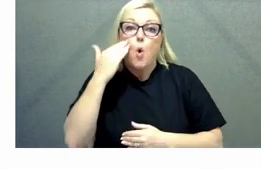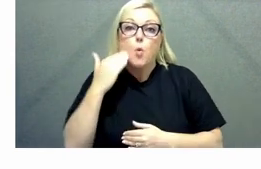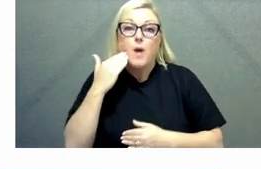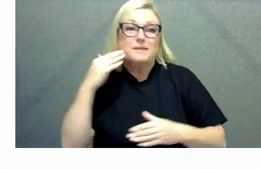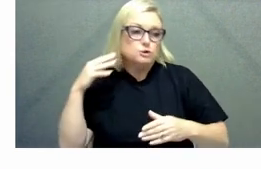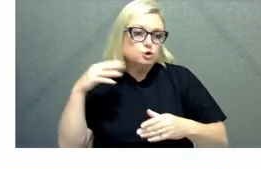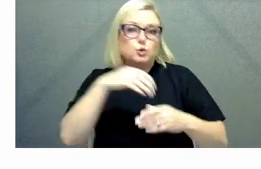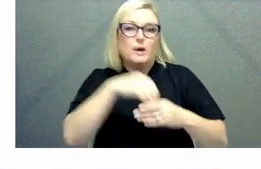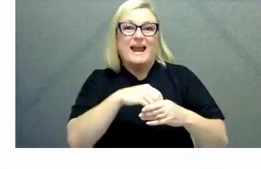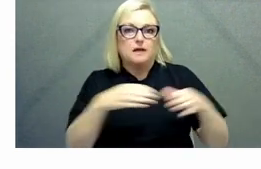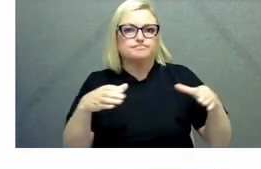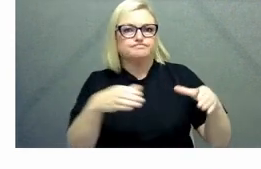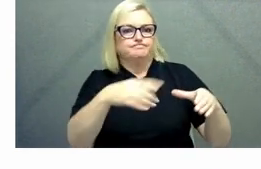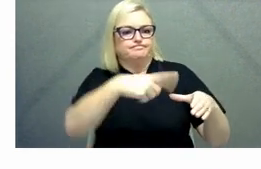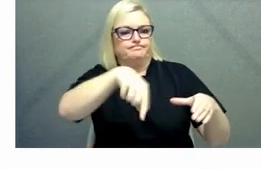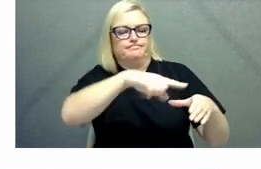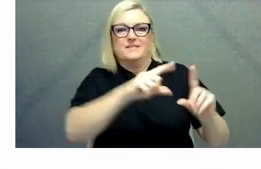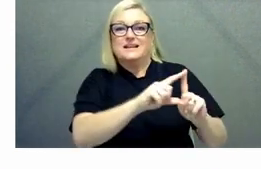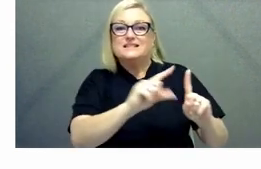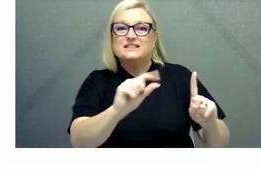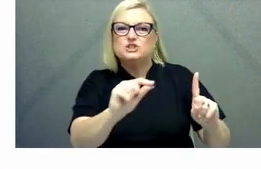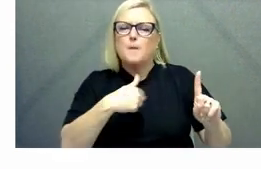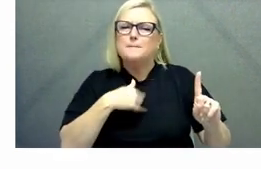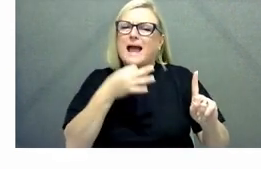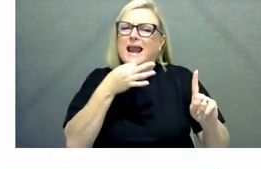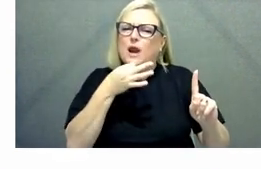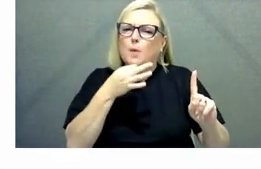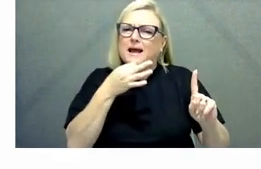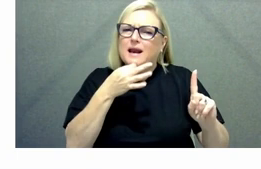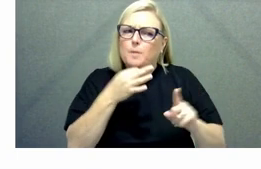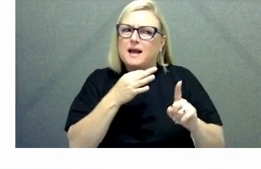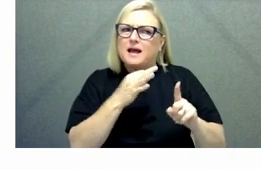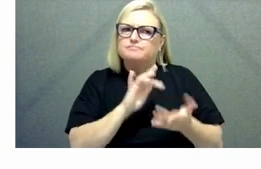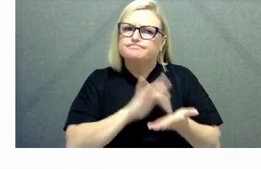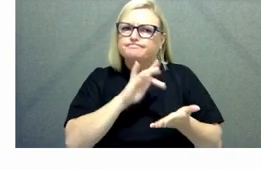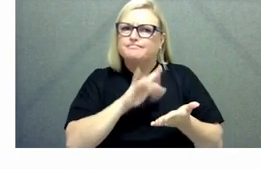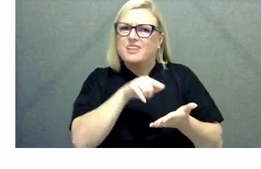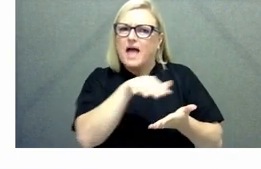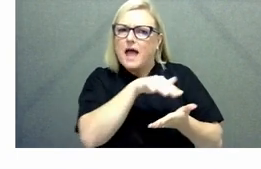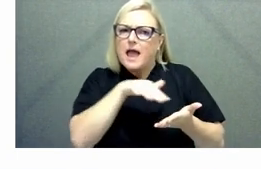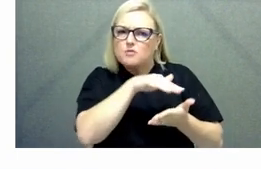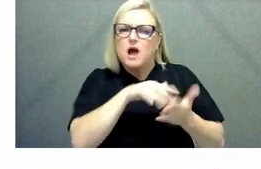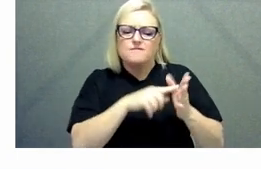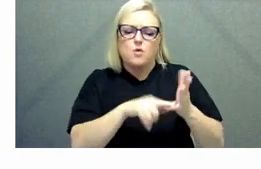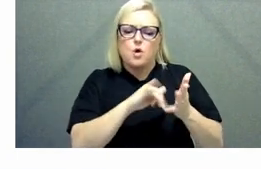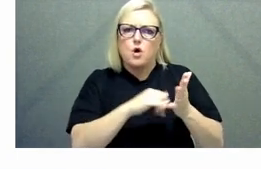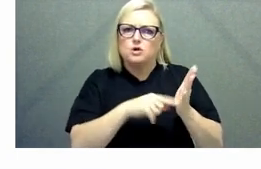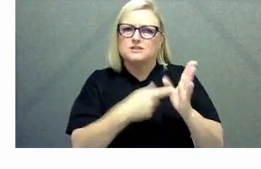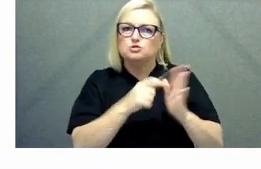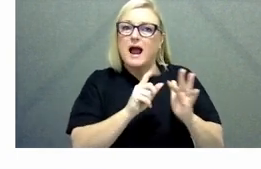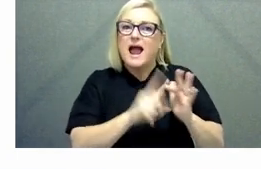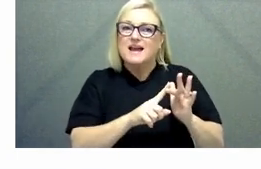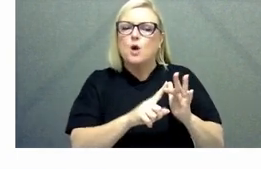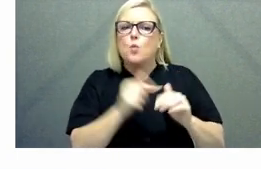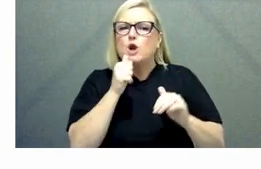profession I spent some time working in that area while I was at Austrade and there's some great work being done there there's a lot more to do but it is a